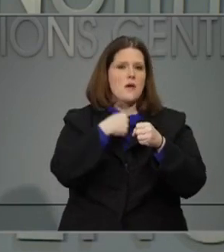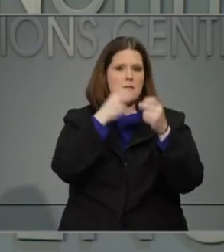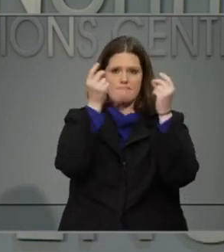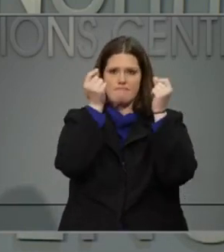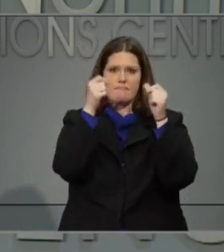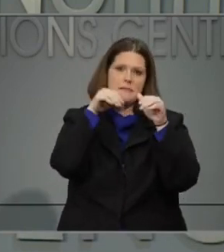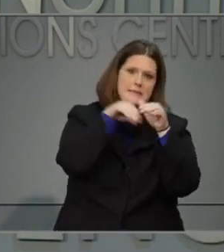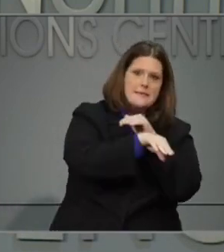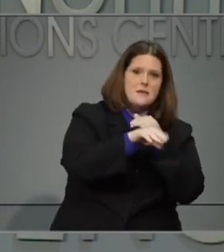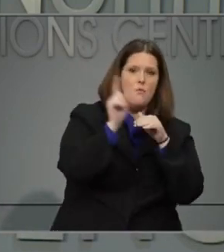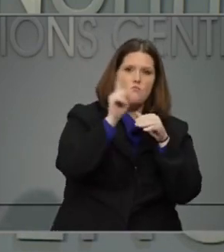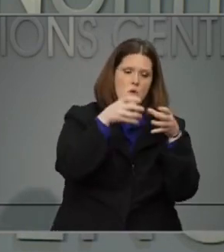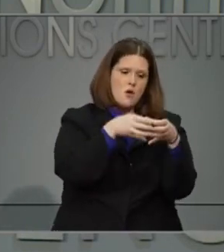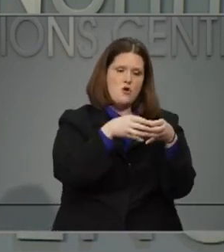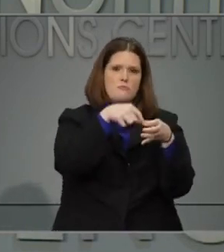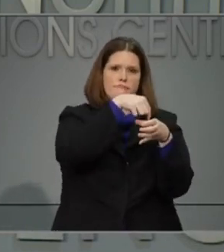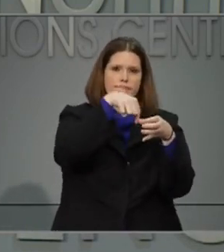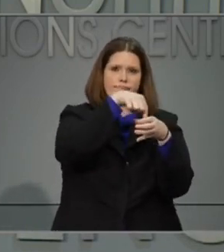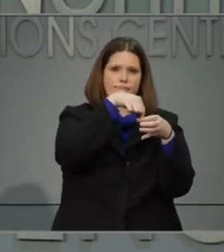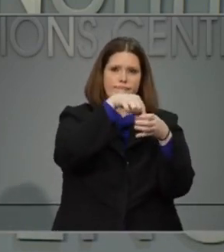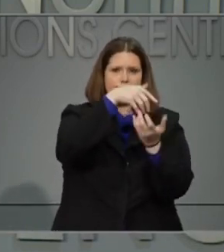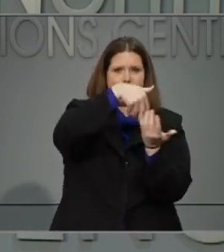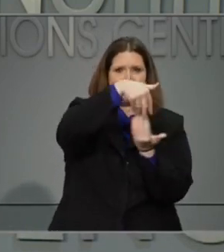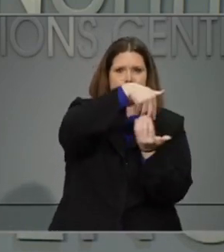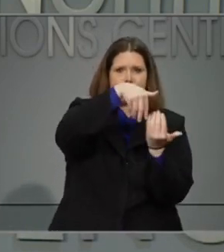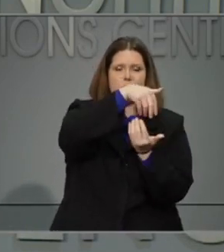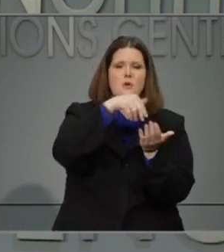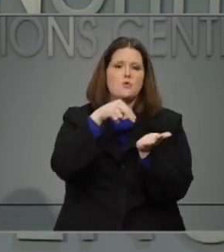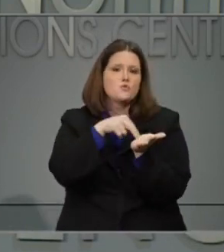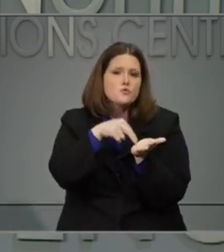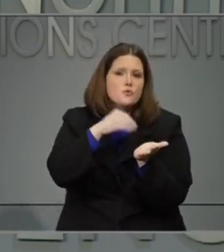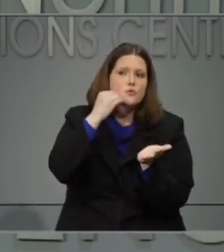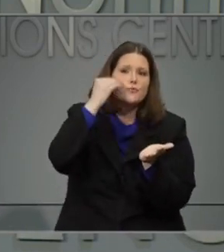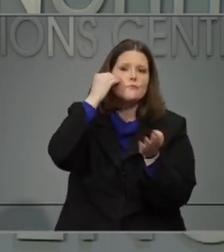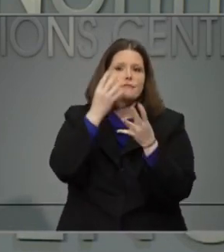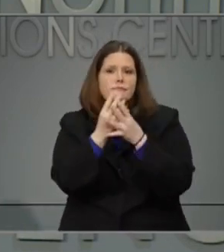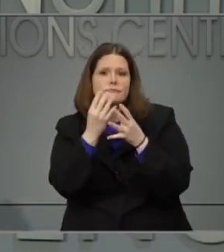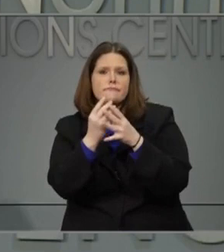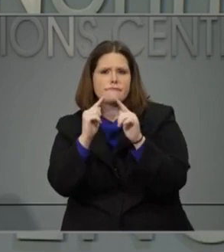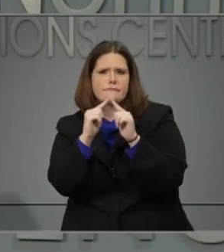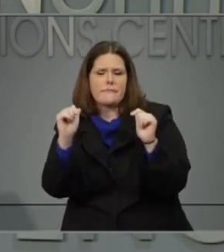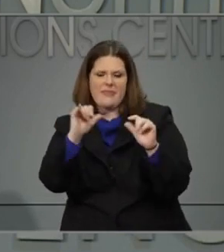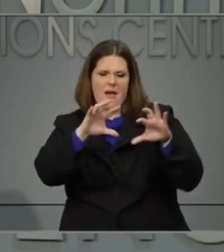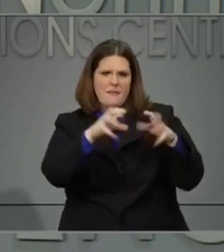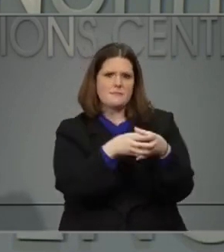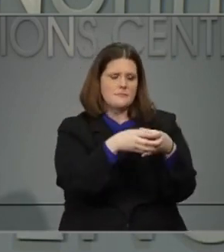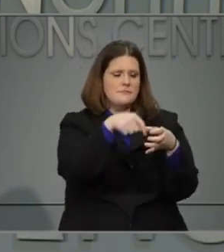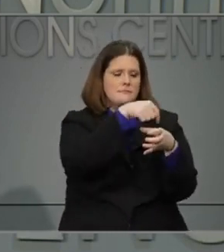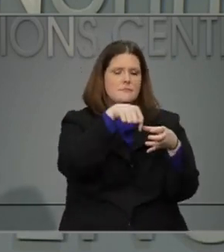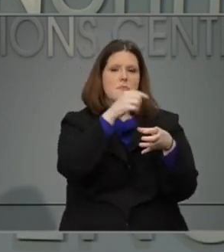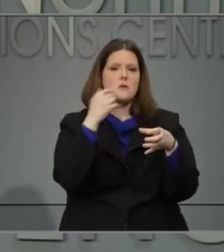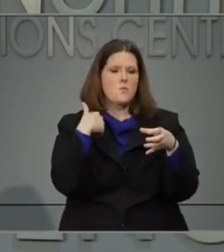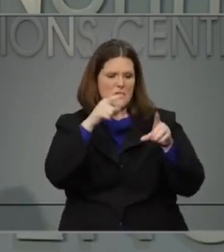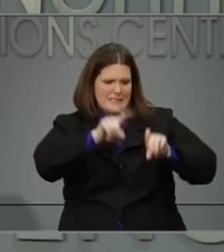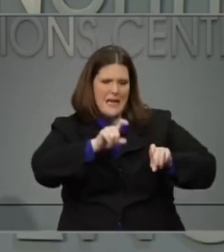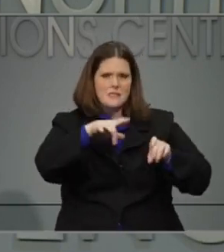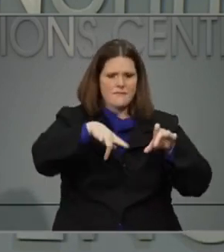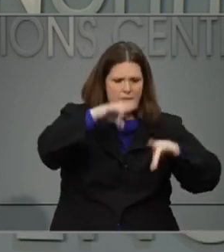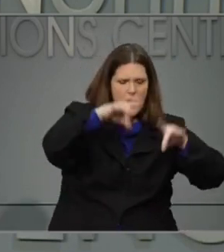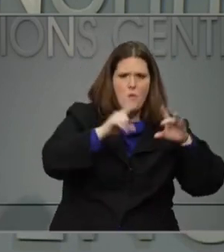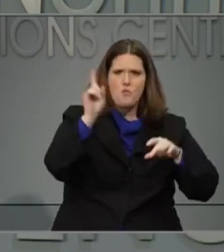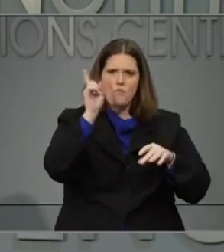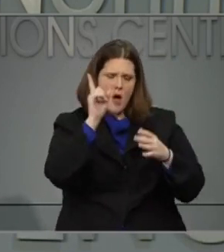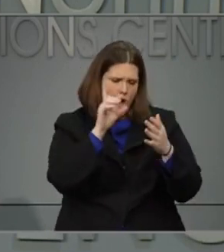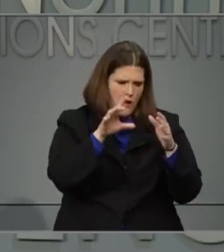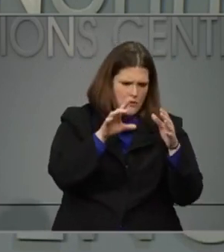congregate care facilities to provide testing to determine what the extent of the problem is and then to